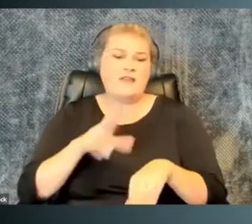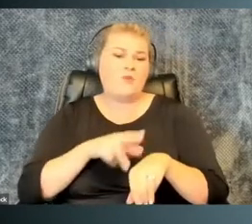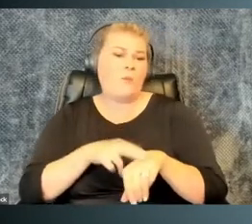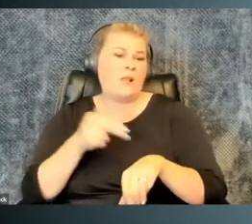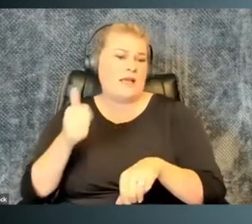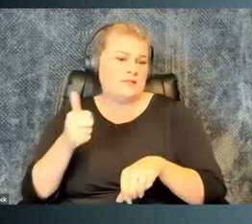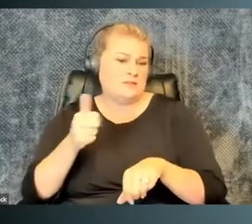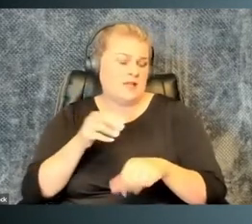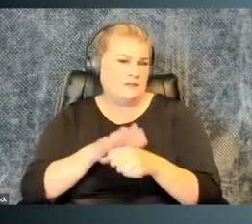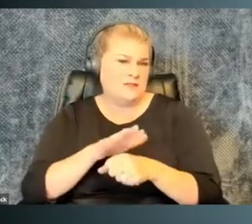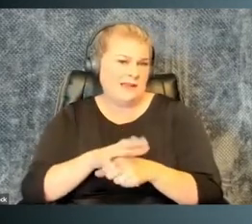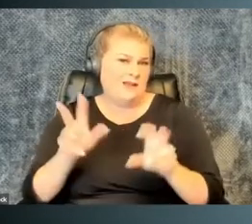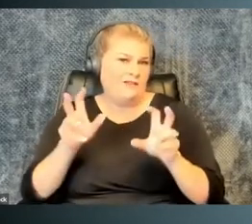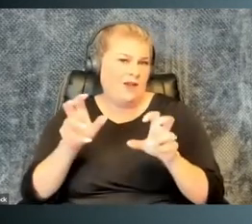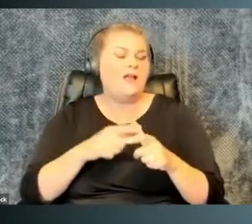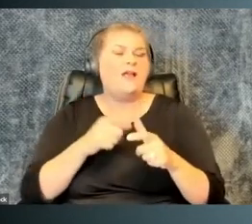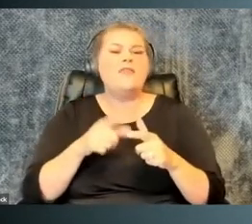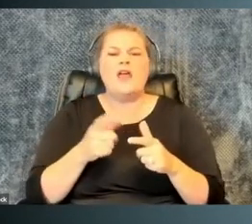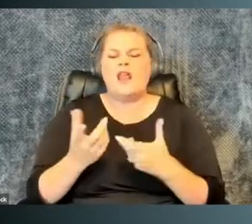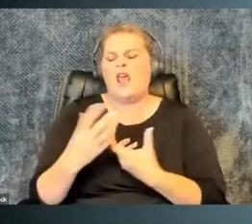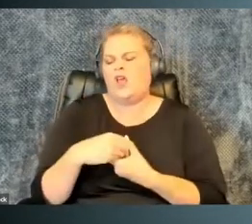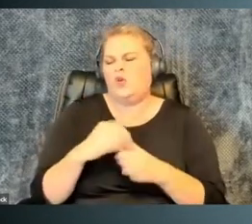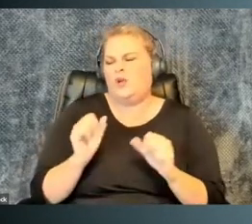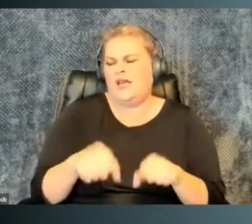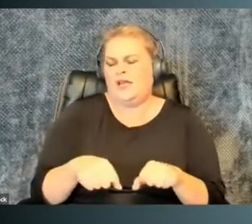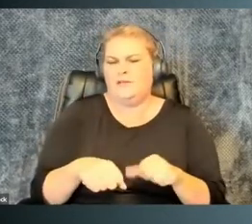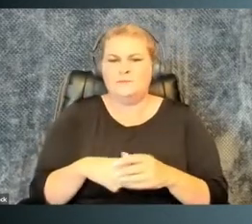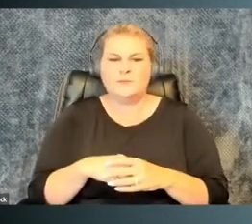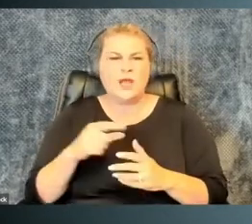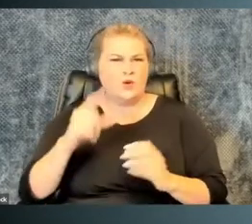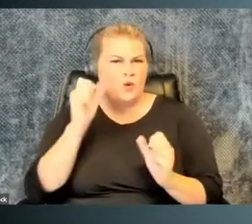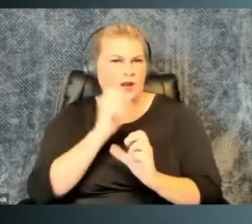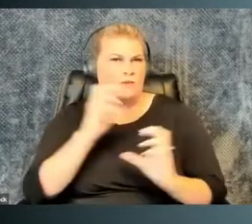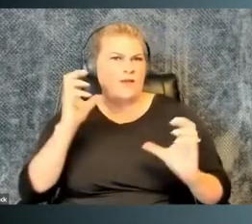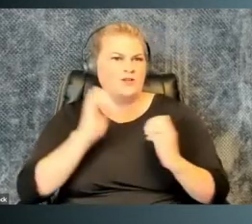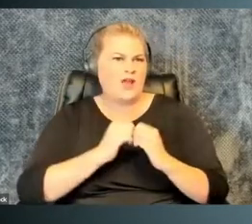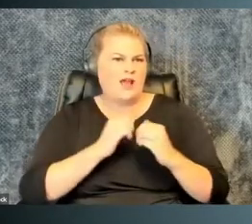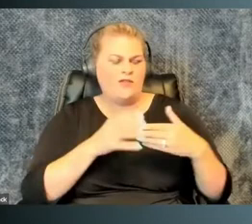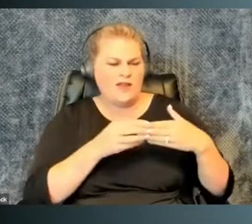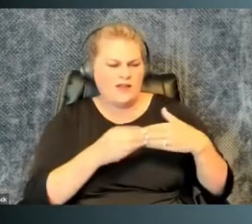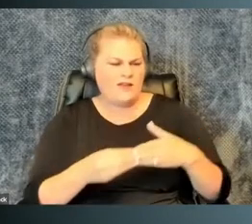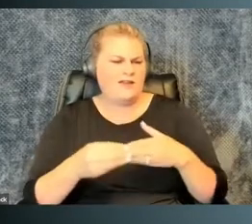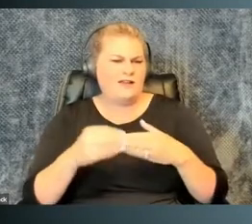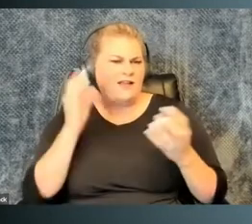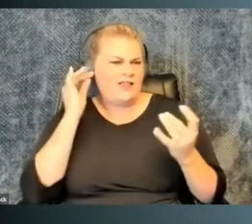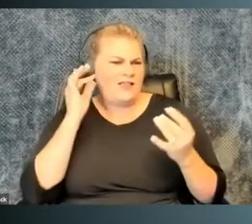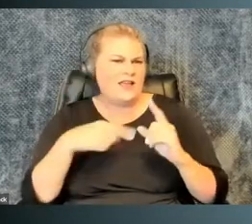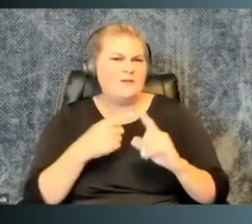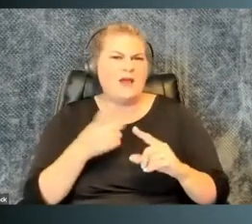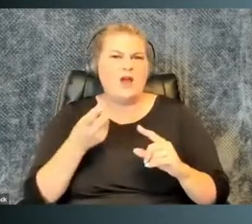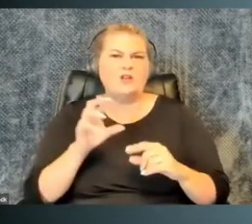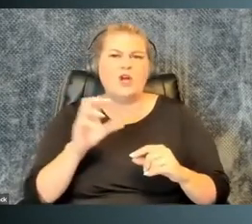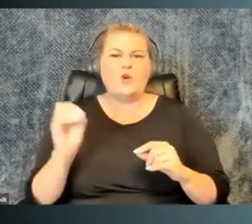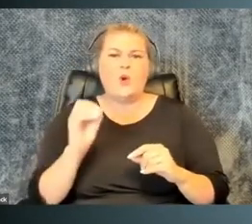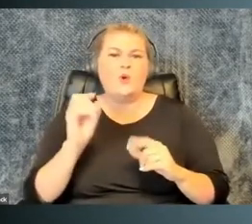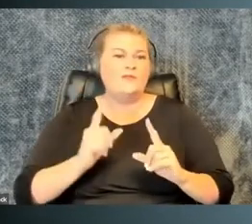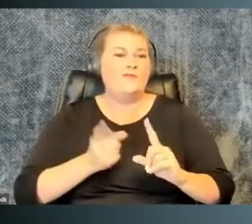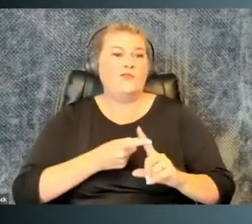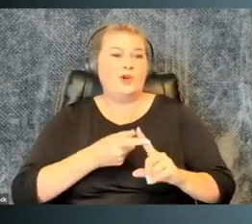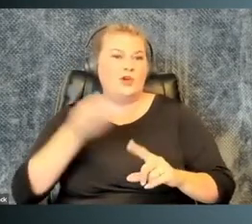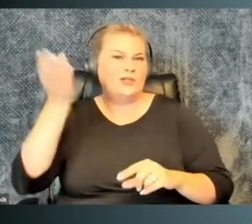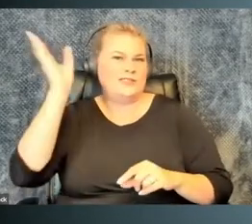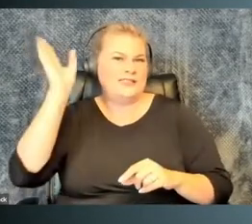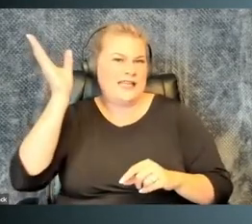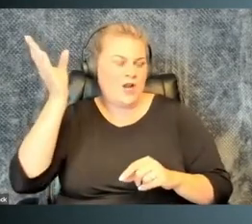normalized themselves enough, then they might be includable. And you can imagine how this flows in thinking about